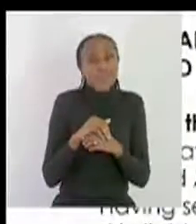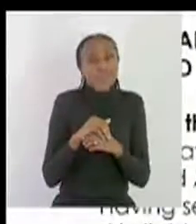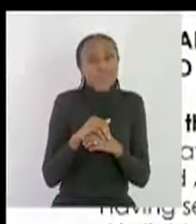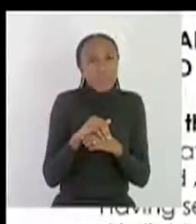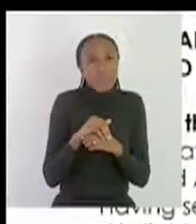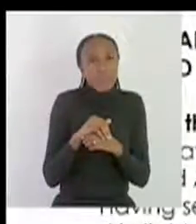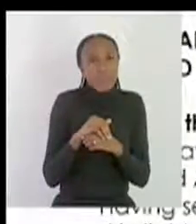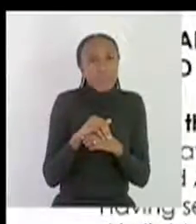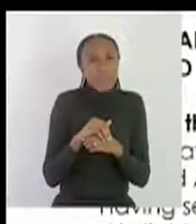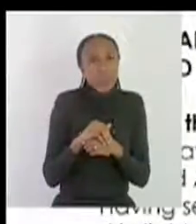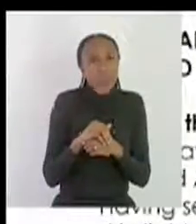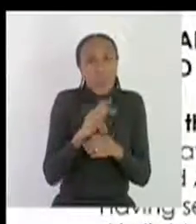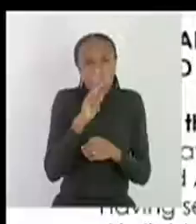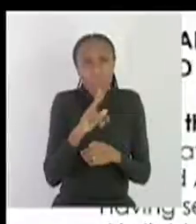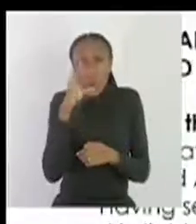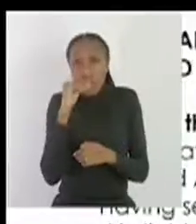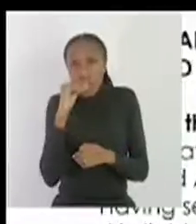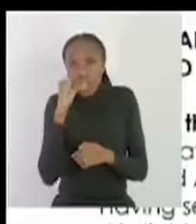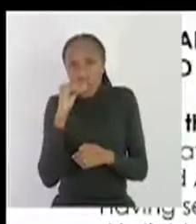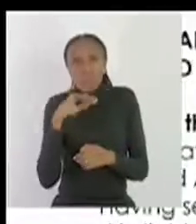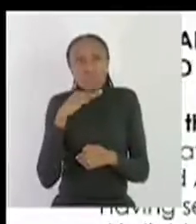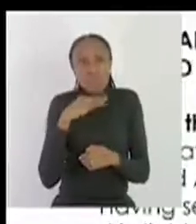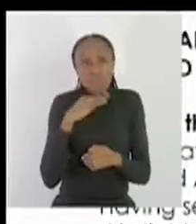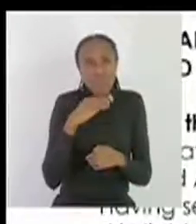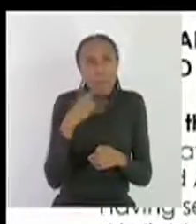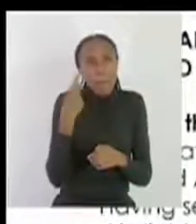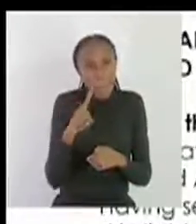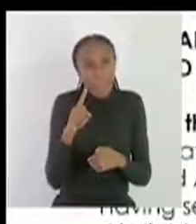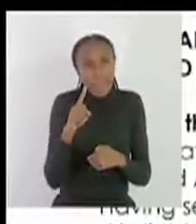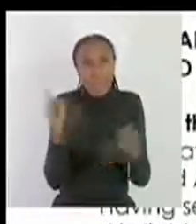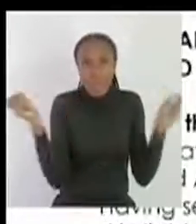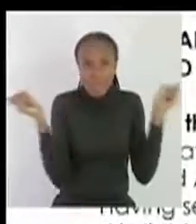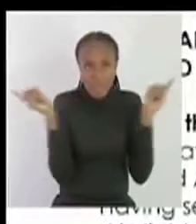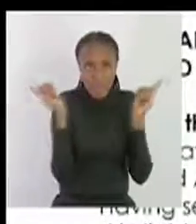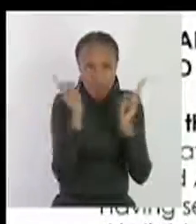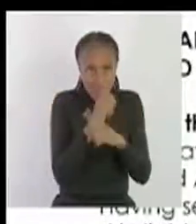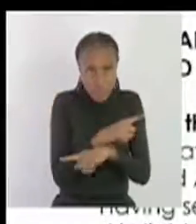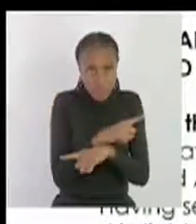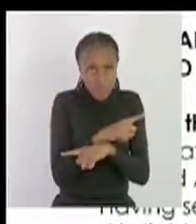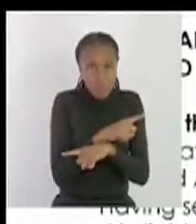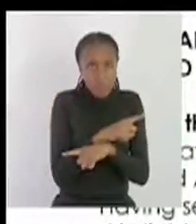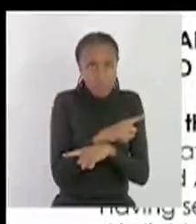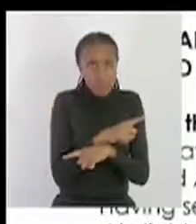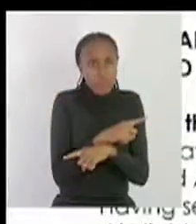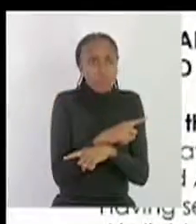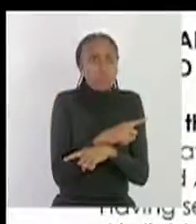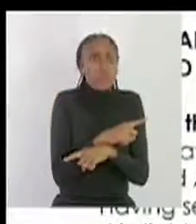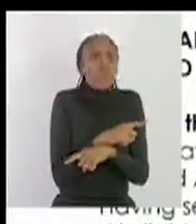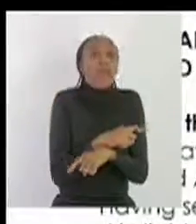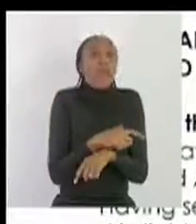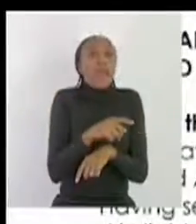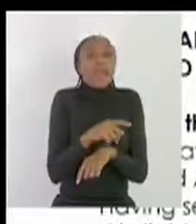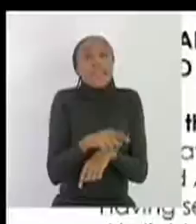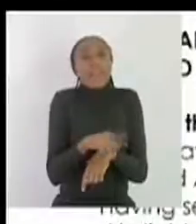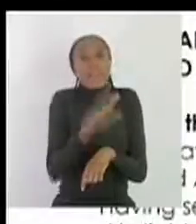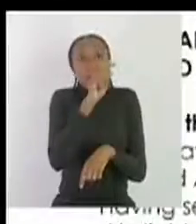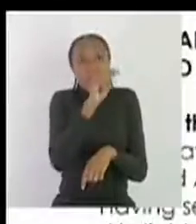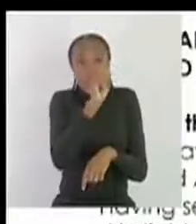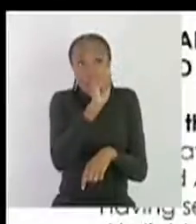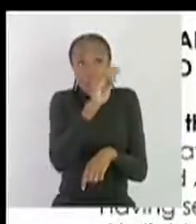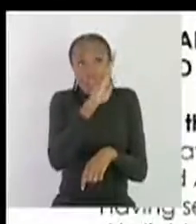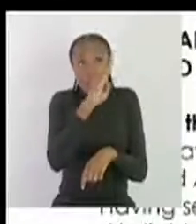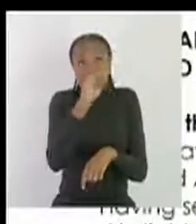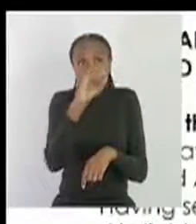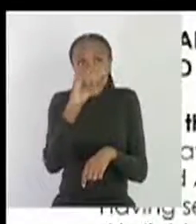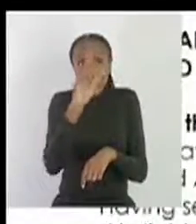are not true and then you say that taboos a taboo is something that people cannot talk about because they